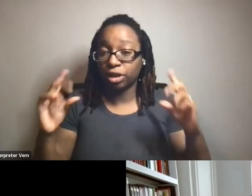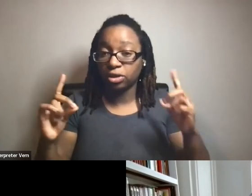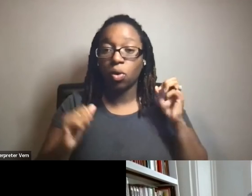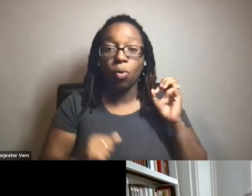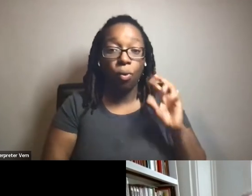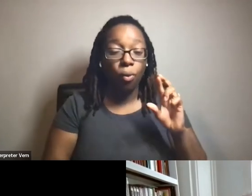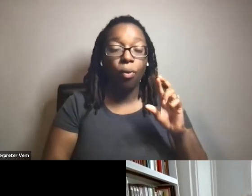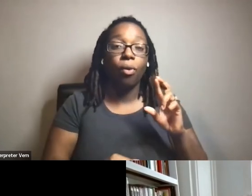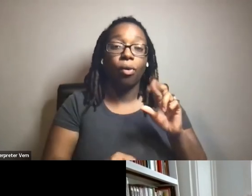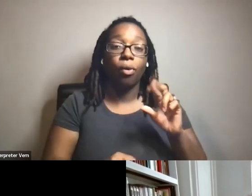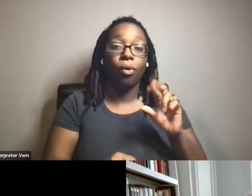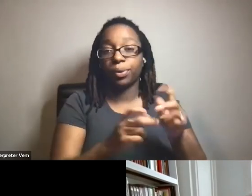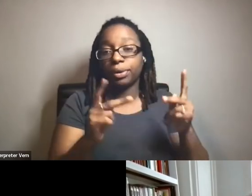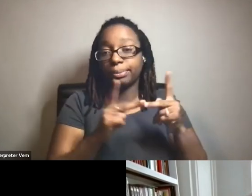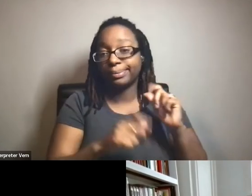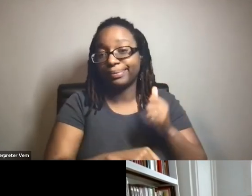in a workplace setting.